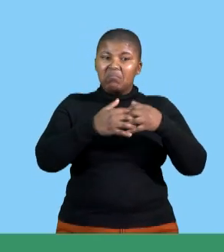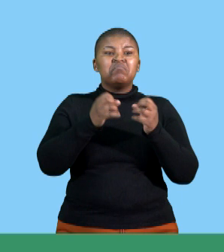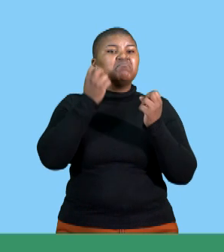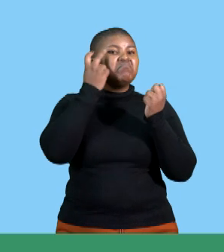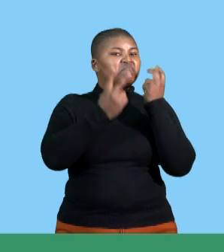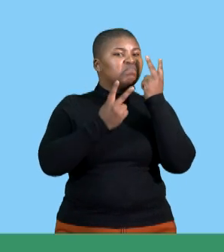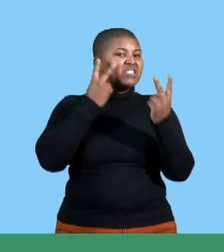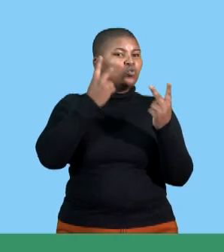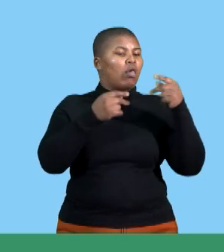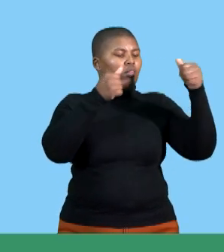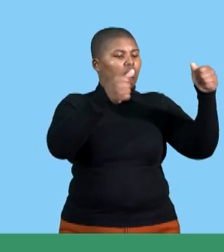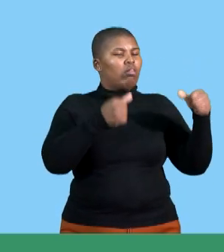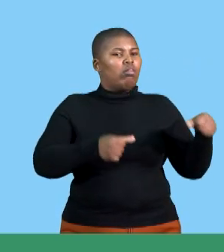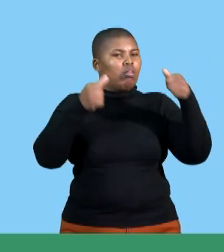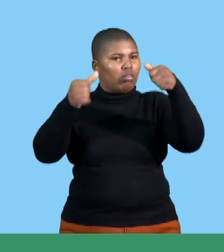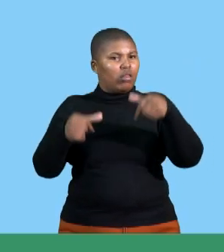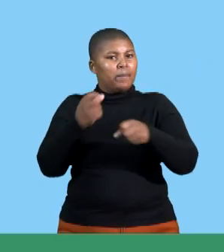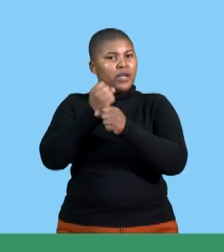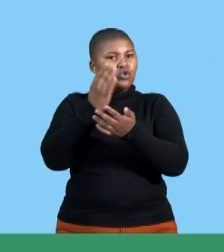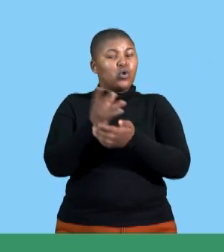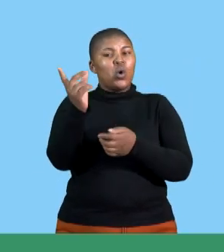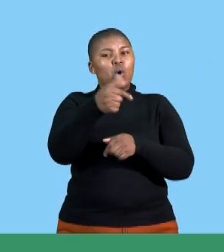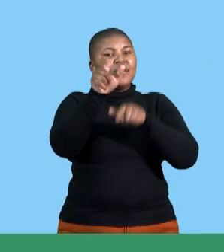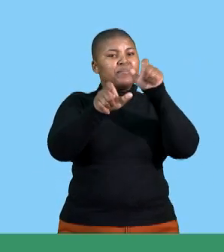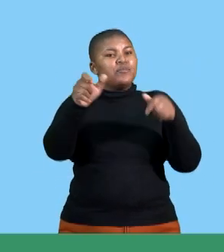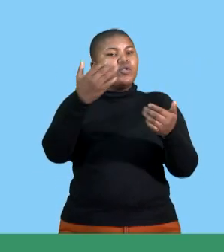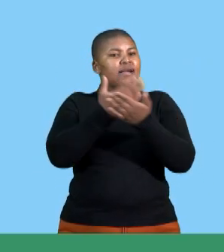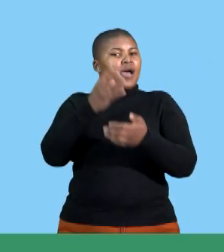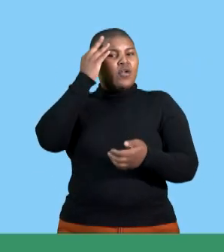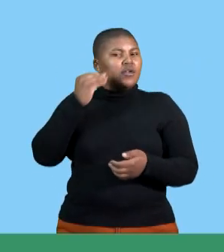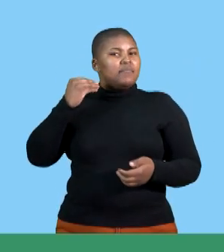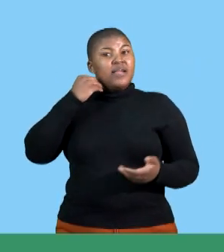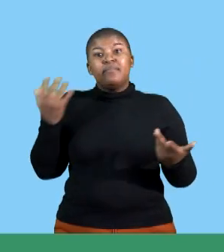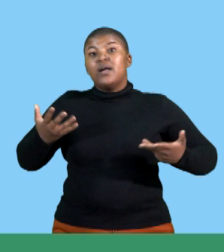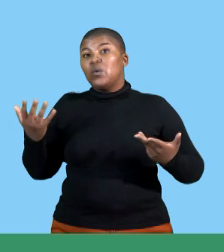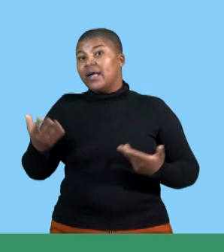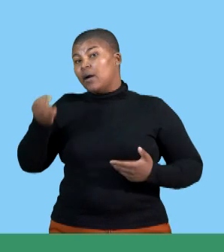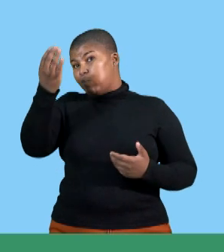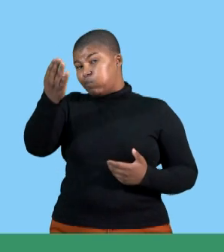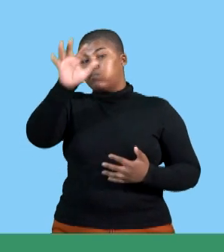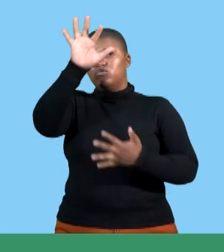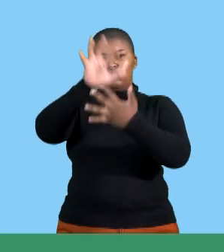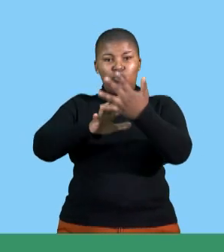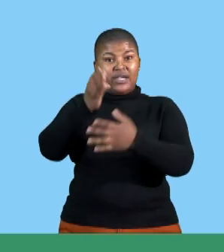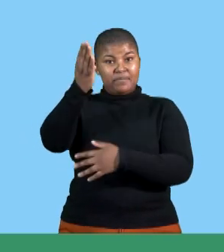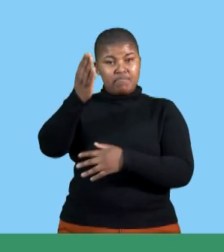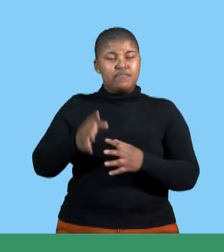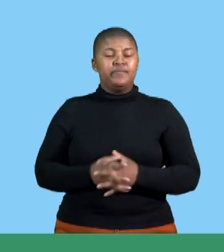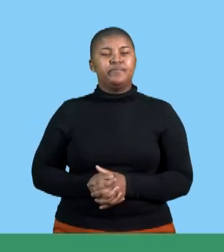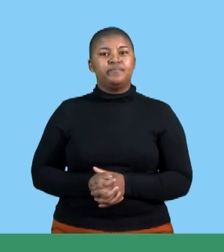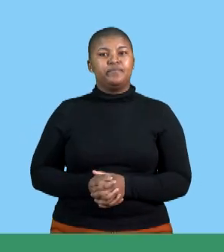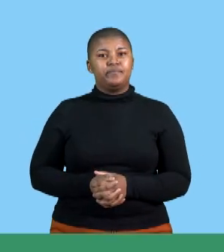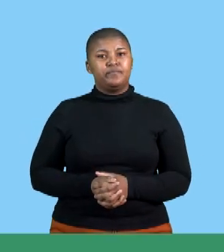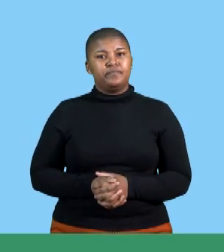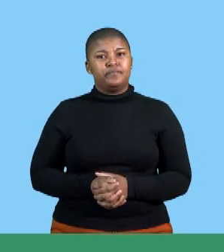aids to make your points across and memorable let's find it where is it in our scenario